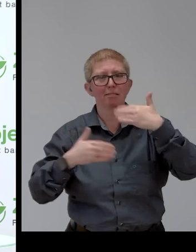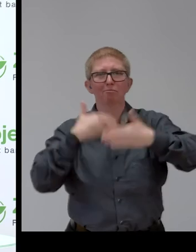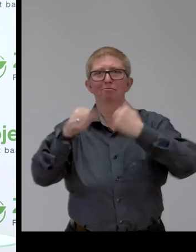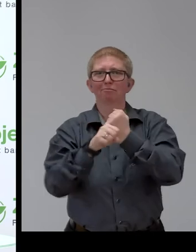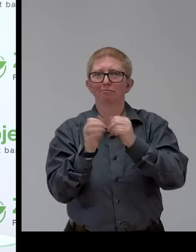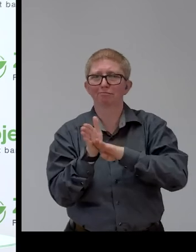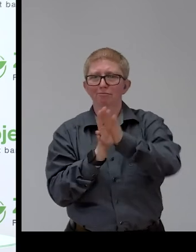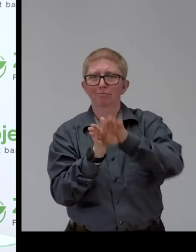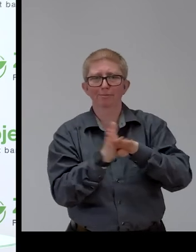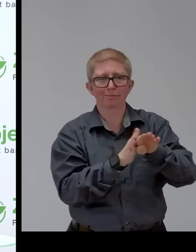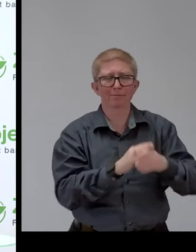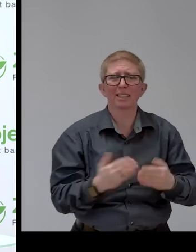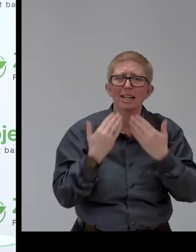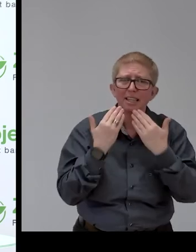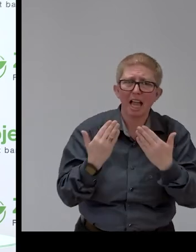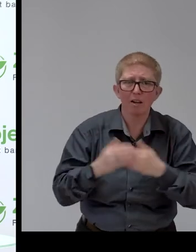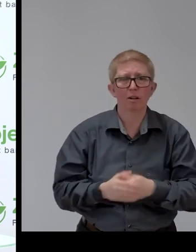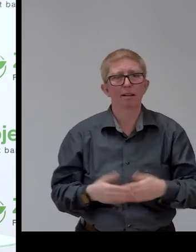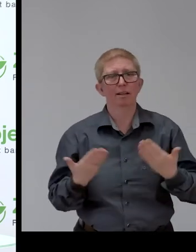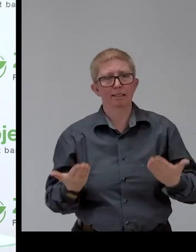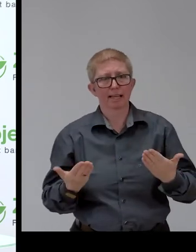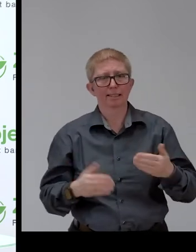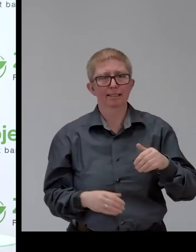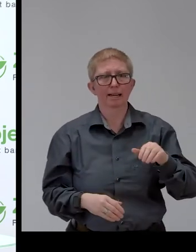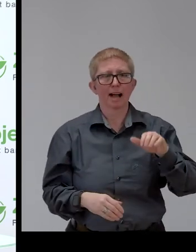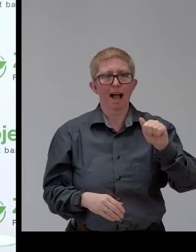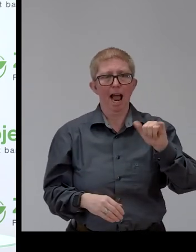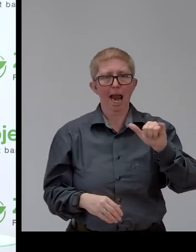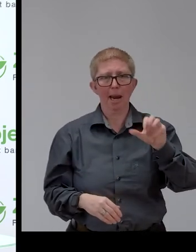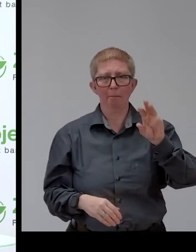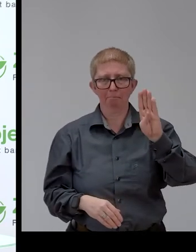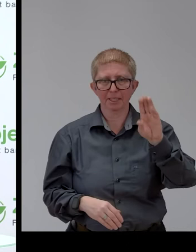We continue with AIMS Media from India. Rakesh, please go ahead.